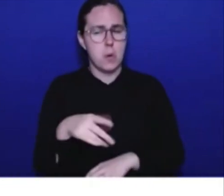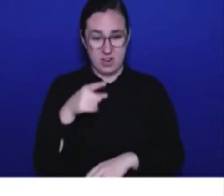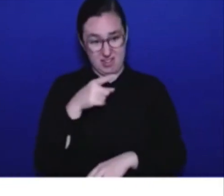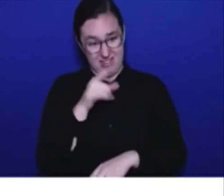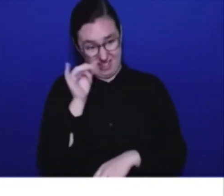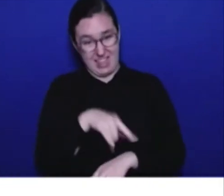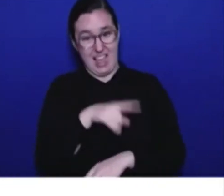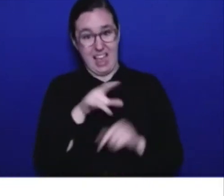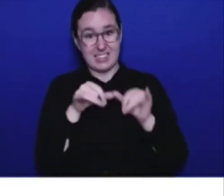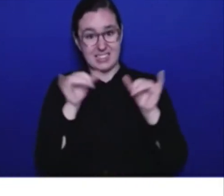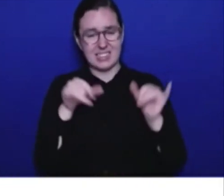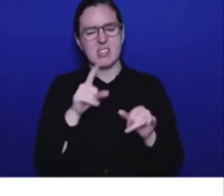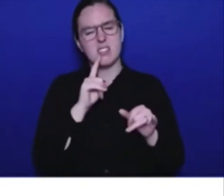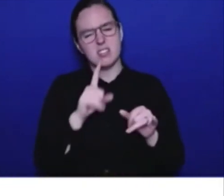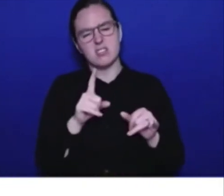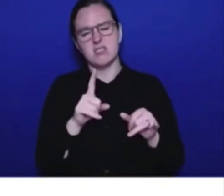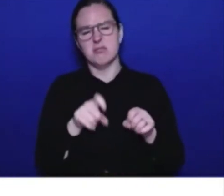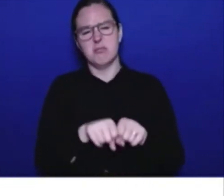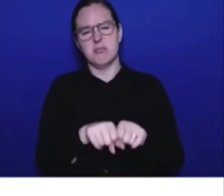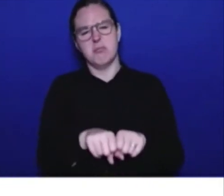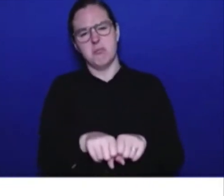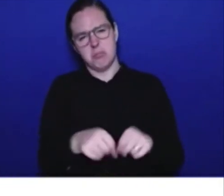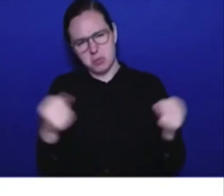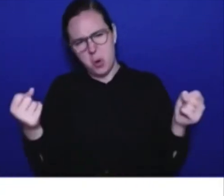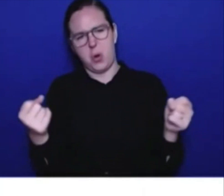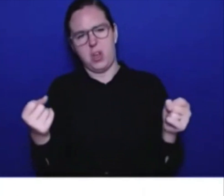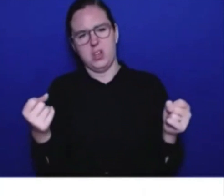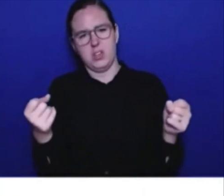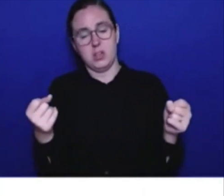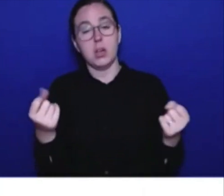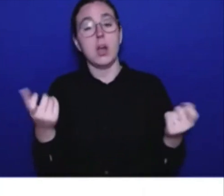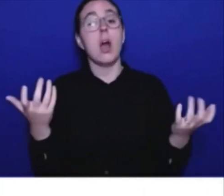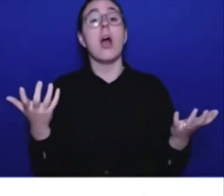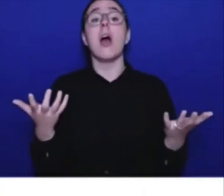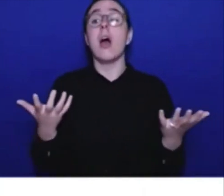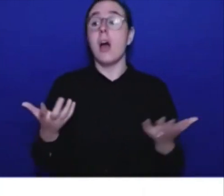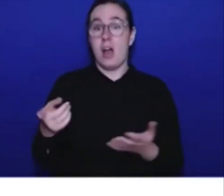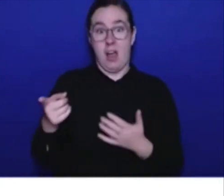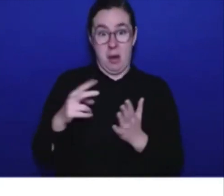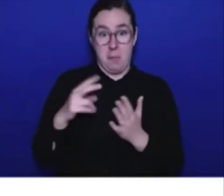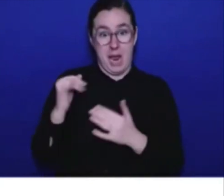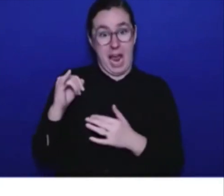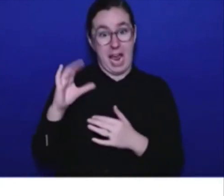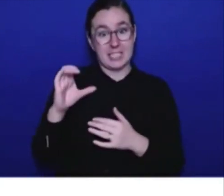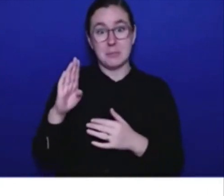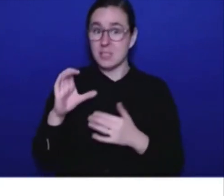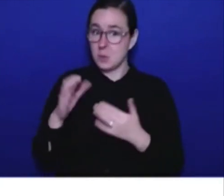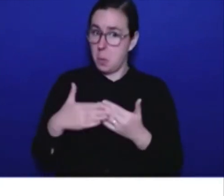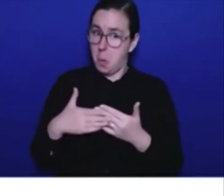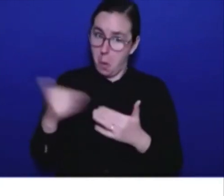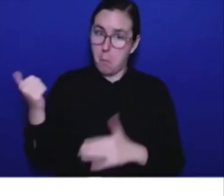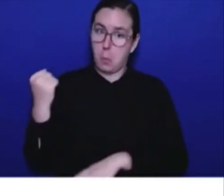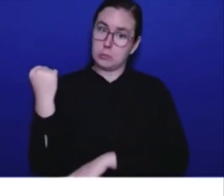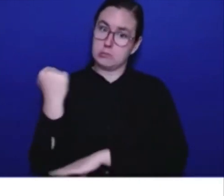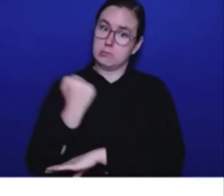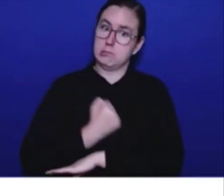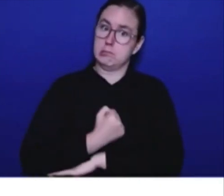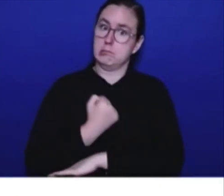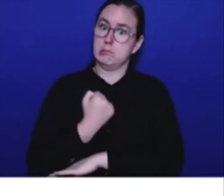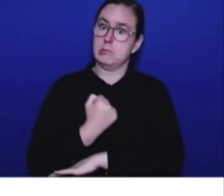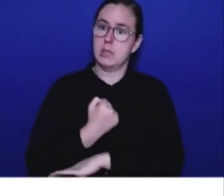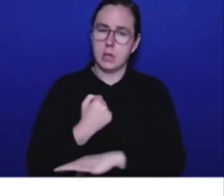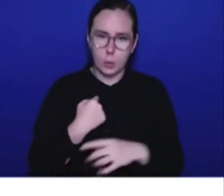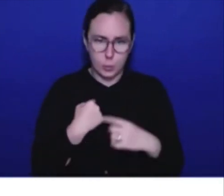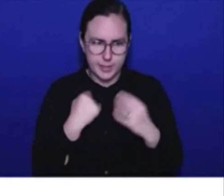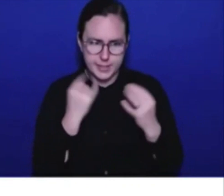and put us into the jurisdiction of private insurers, which we know now charge higher rates across Canada than British Columbians are seeing right now.